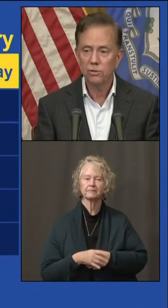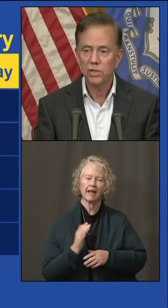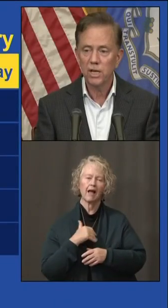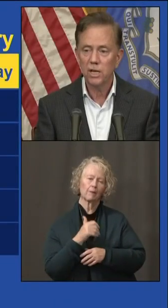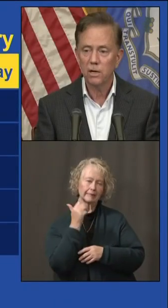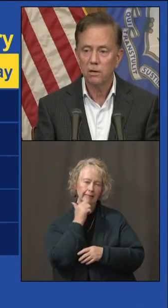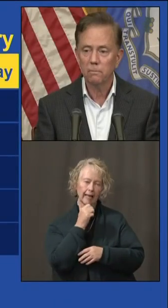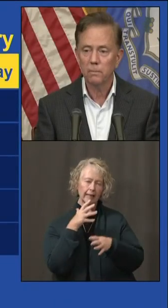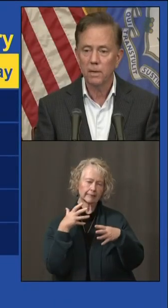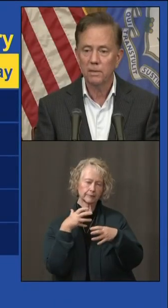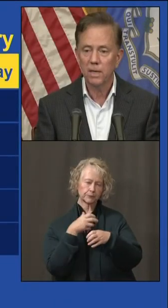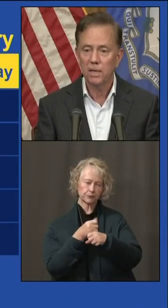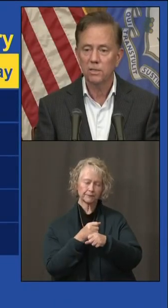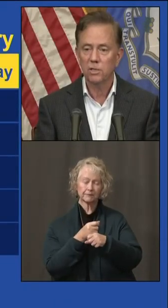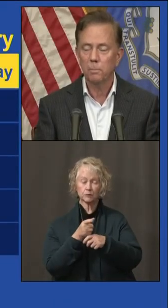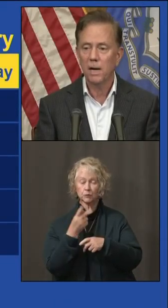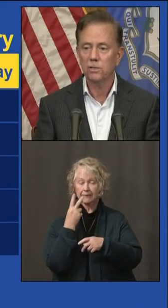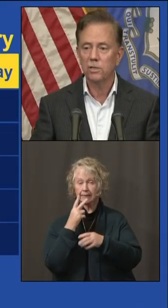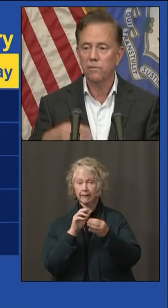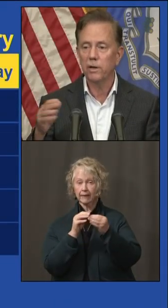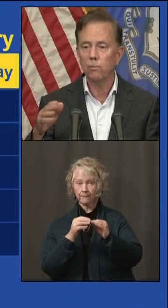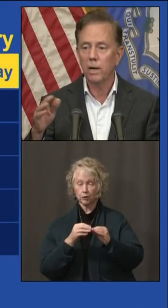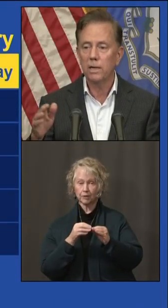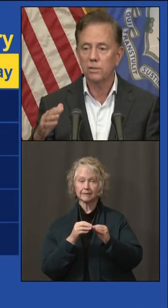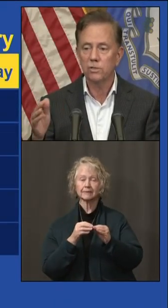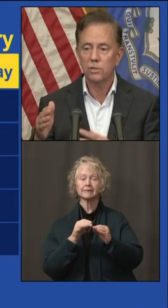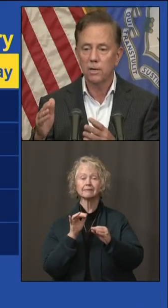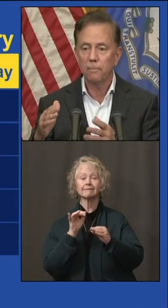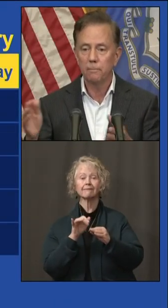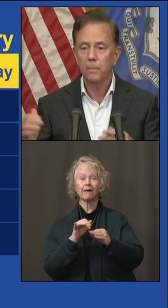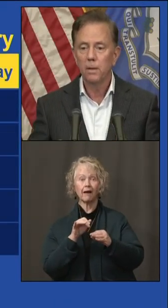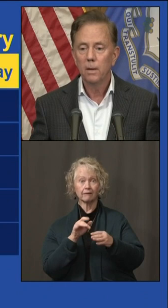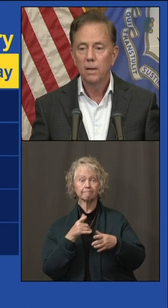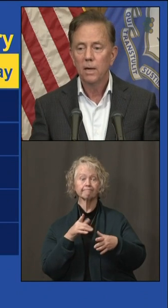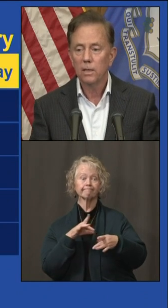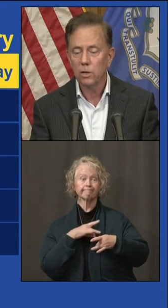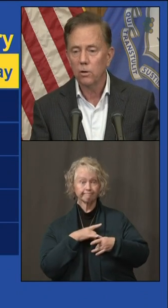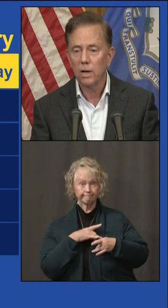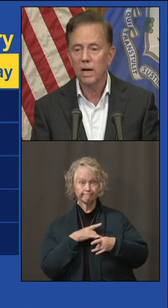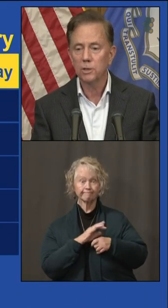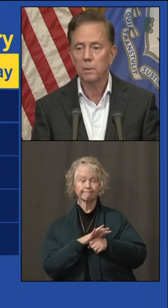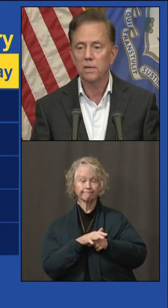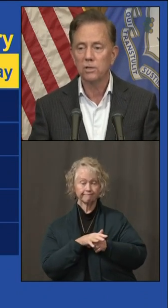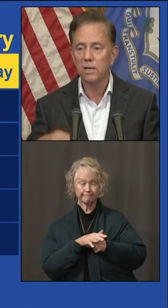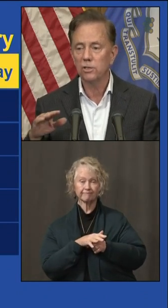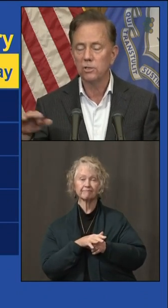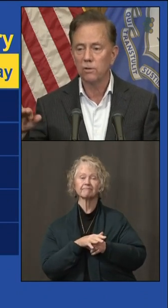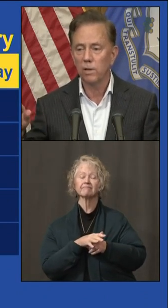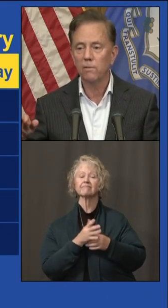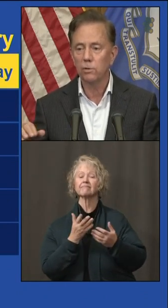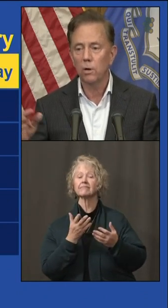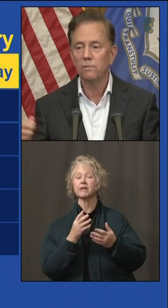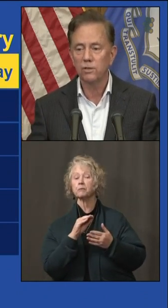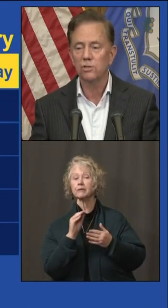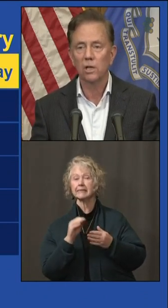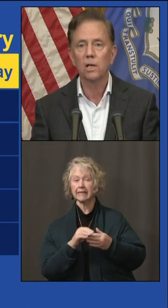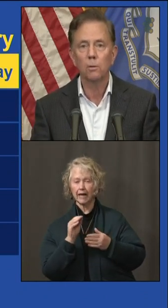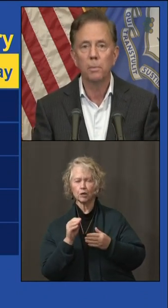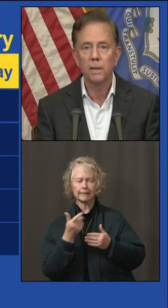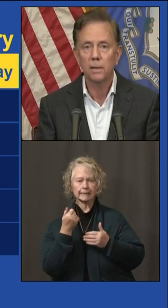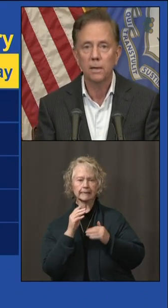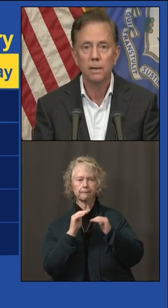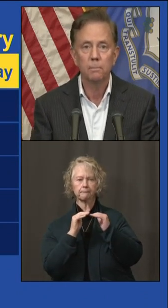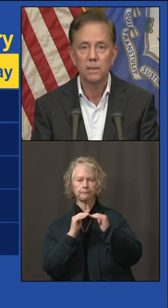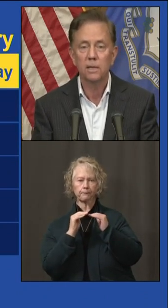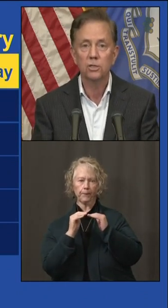What you'll see here, I think, is the positivity rate is in the current hospitalizations have leveled off just a